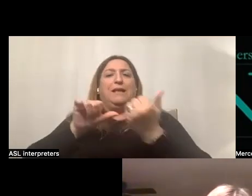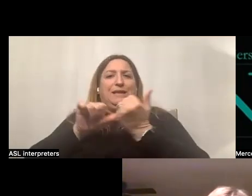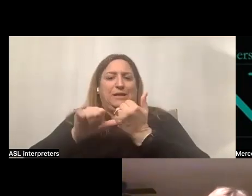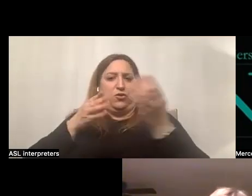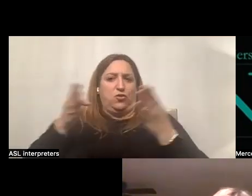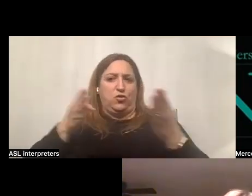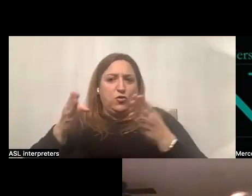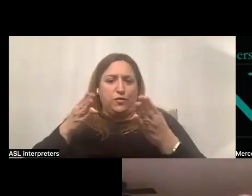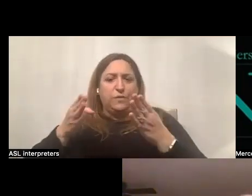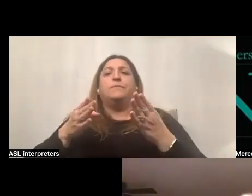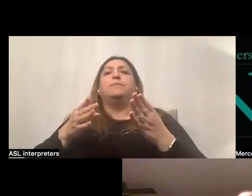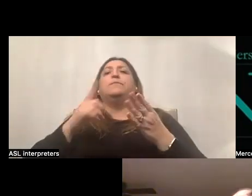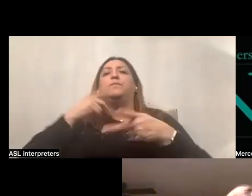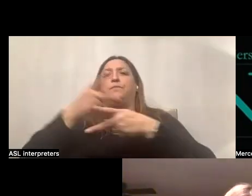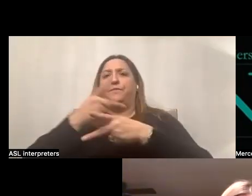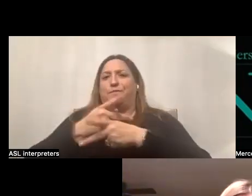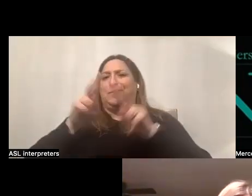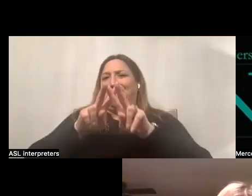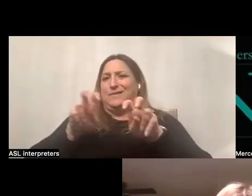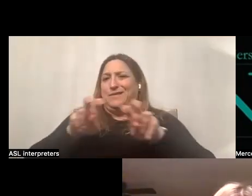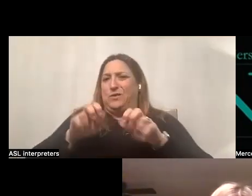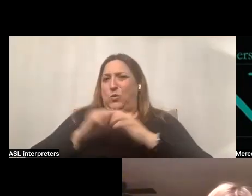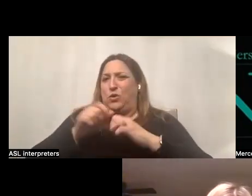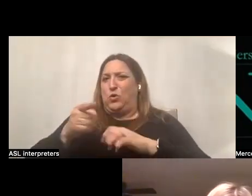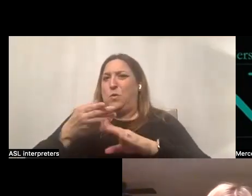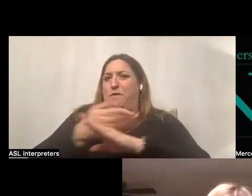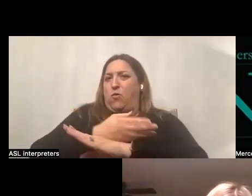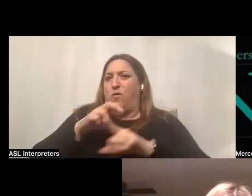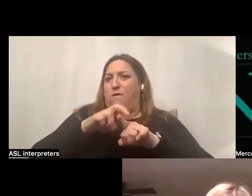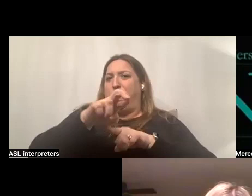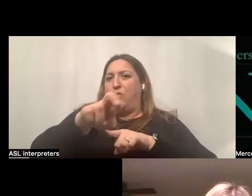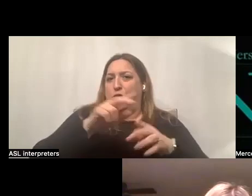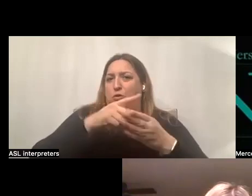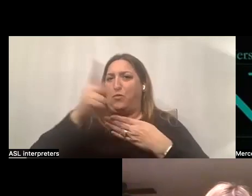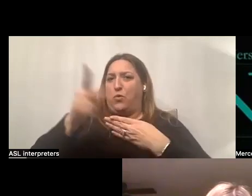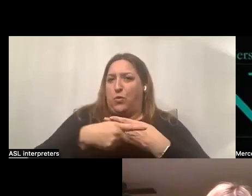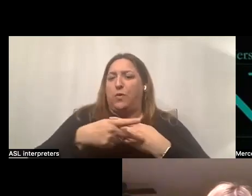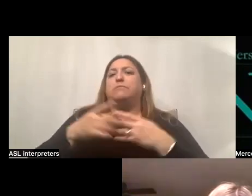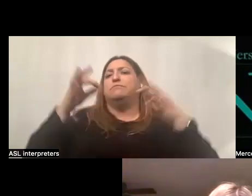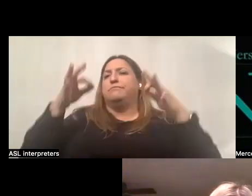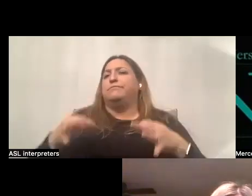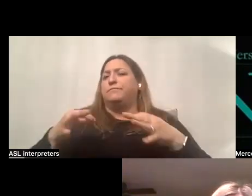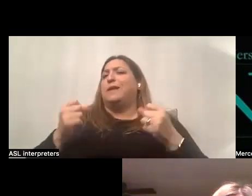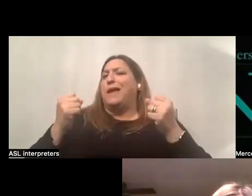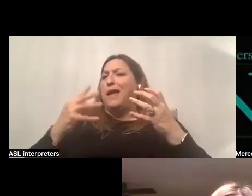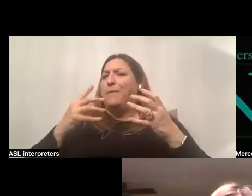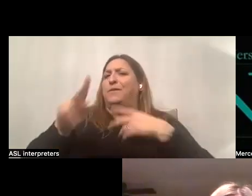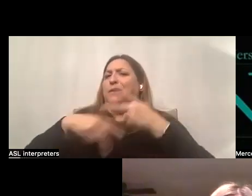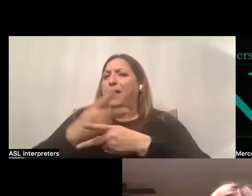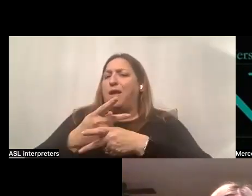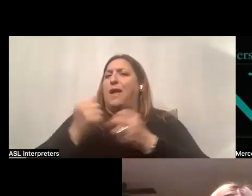They will complete the assessment with you prior to you being referred to the program. They determine the level of services needed,